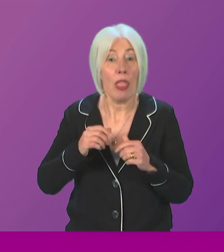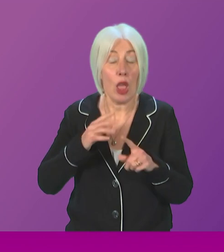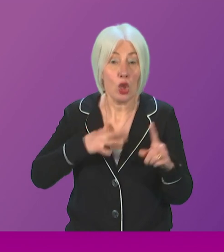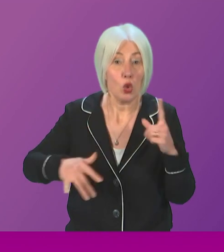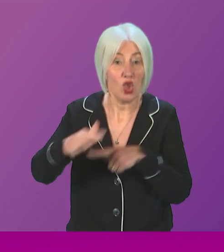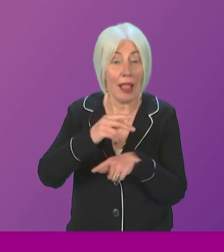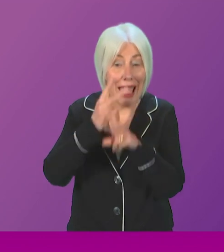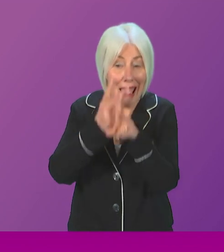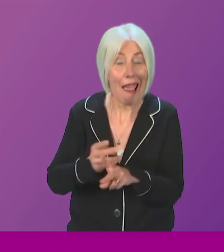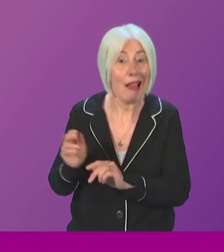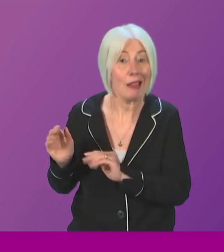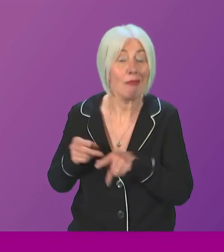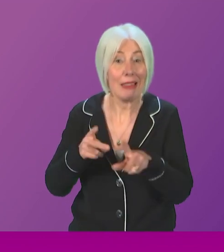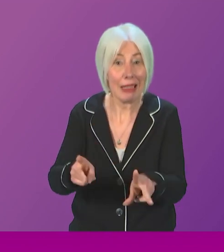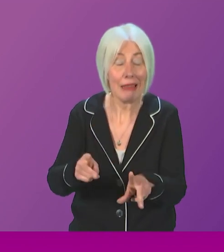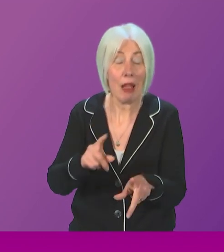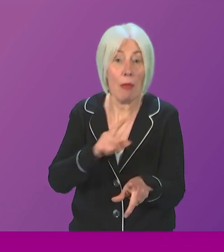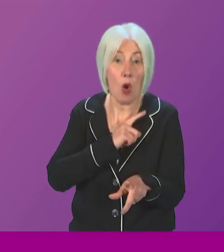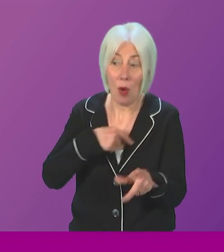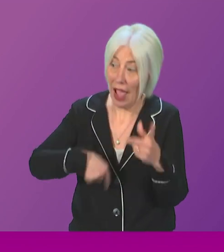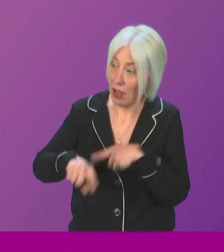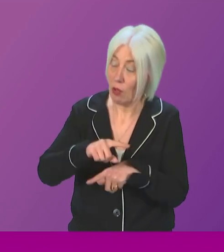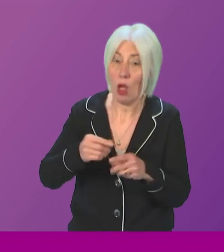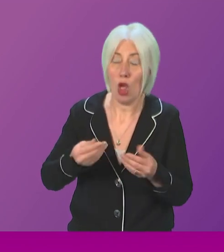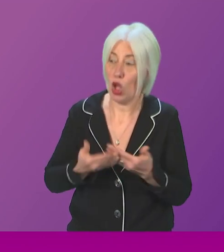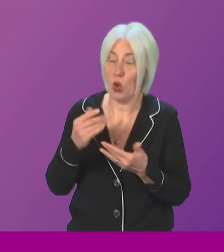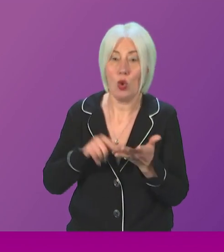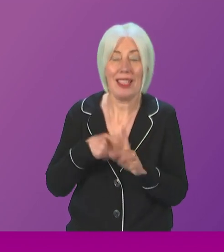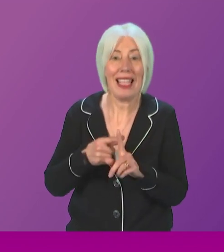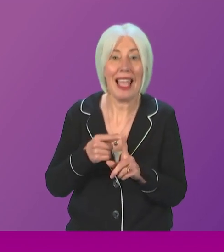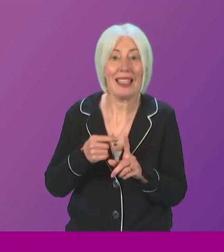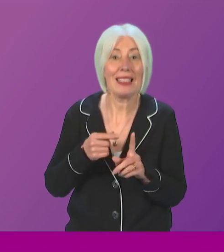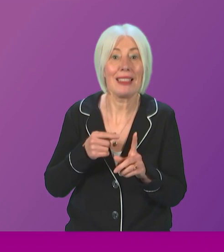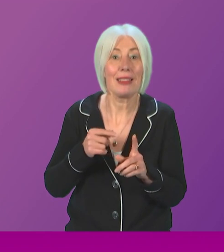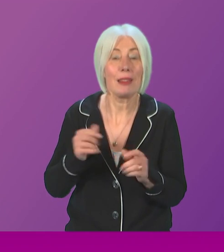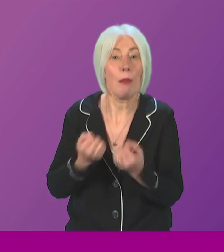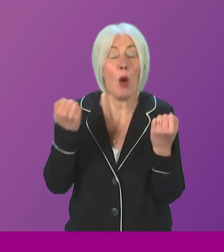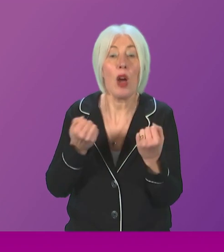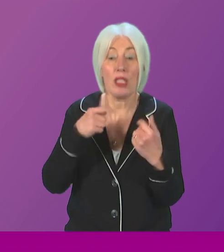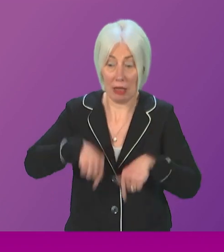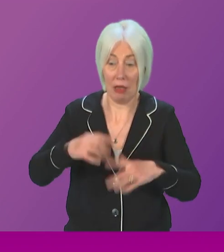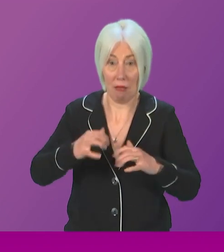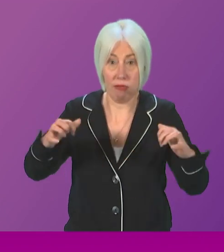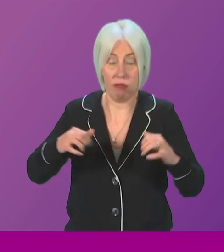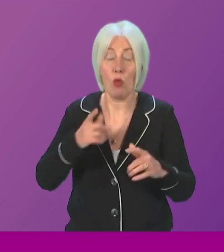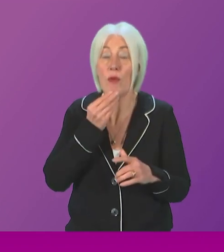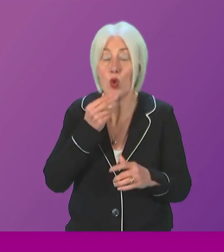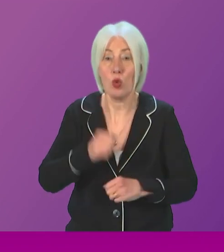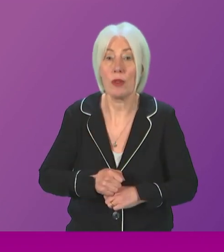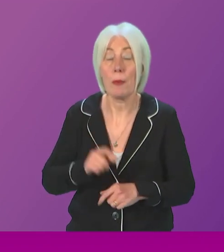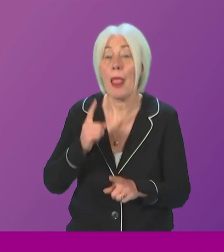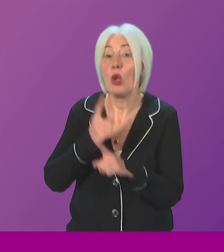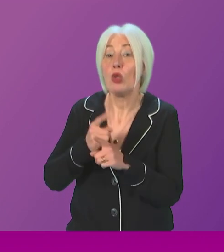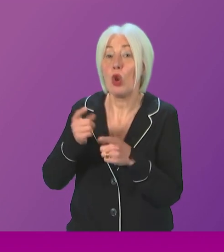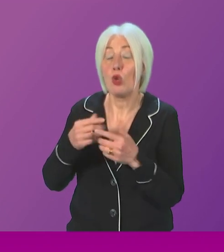That has only been possible because of the progressive taxation that we have brought forward as a Government. I will speak, of course, with the Cabinet